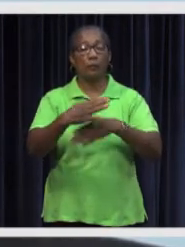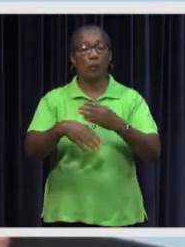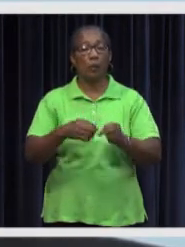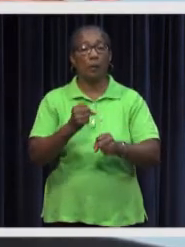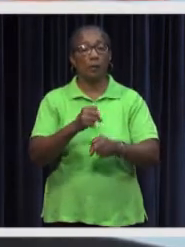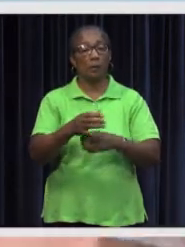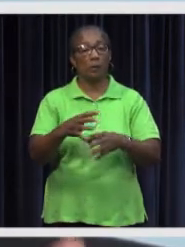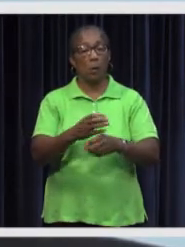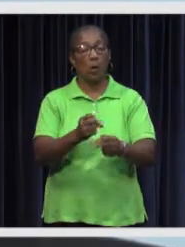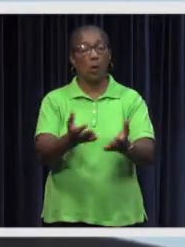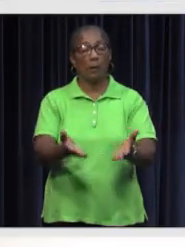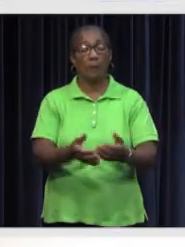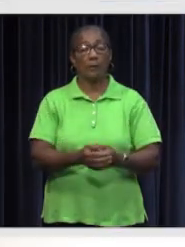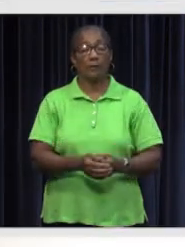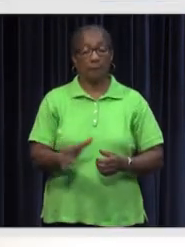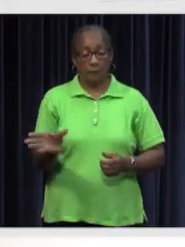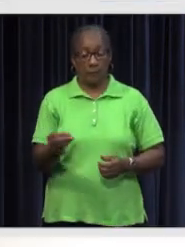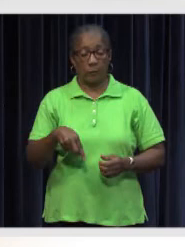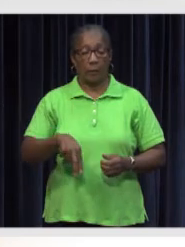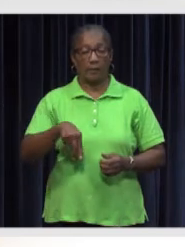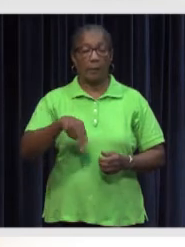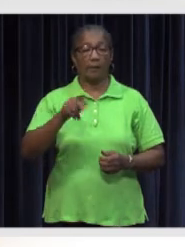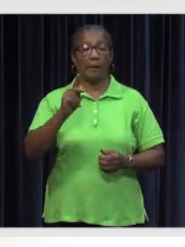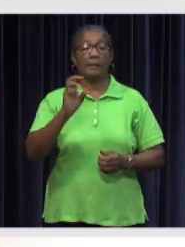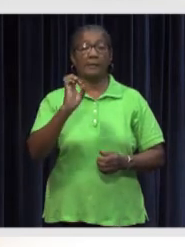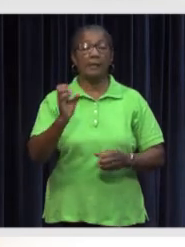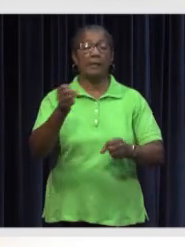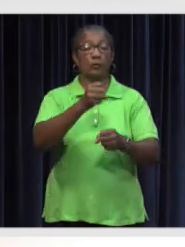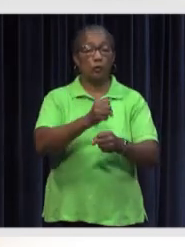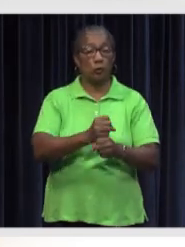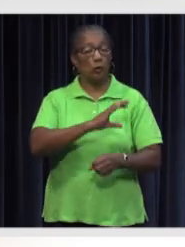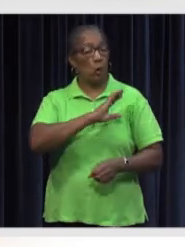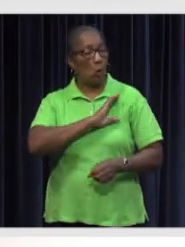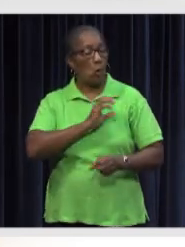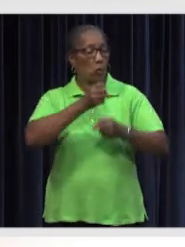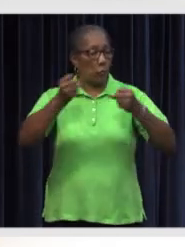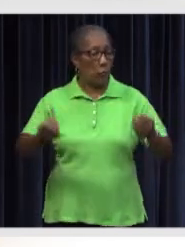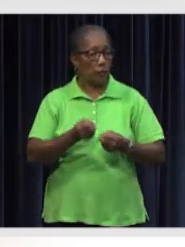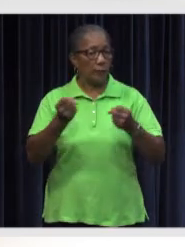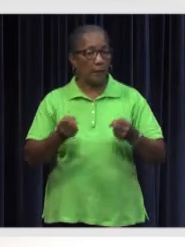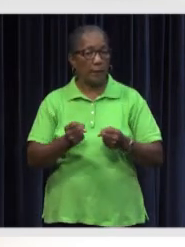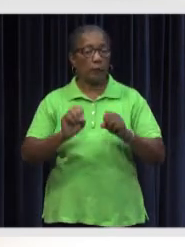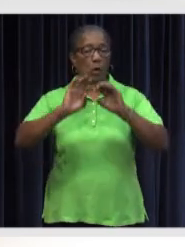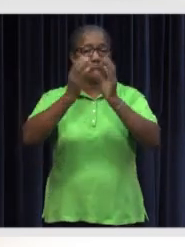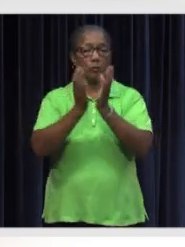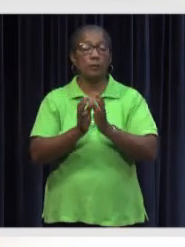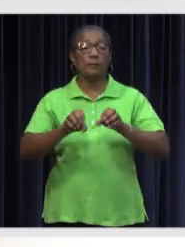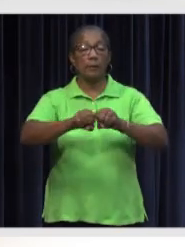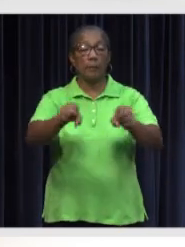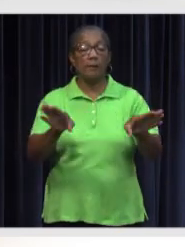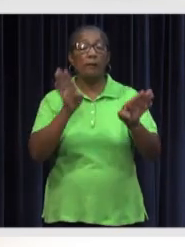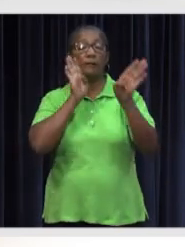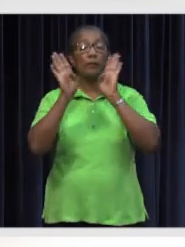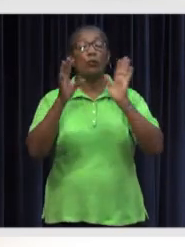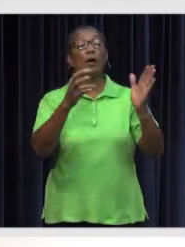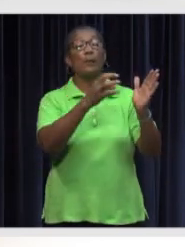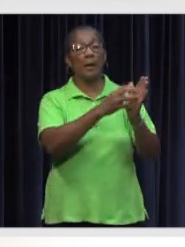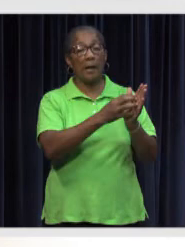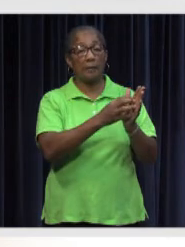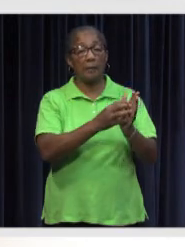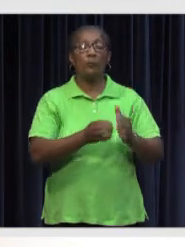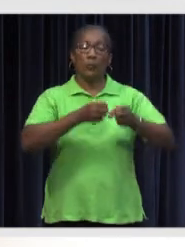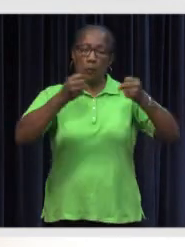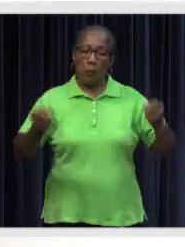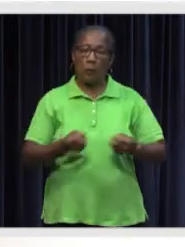busy in a very creative way. The NKC Institute also posts exercises on social media, especially on